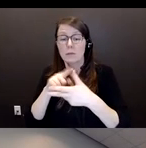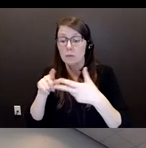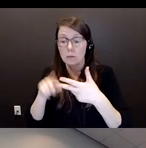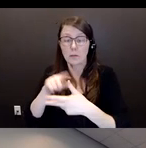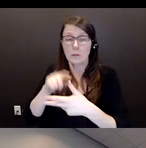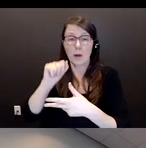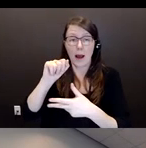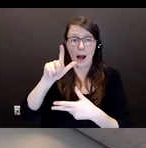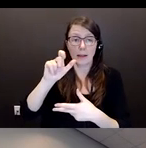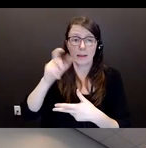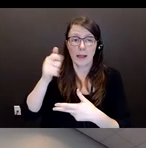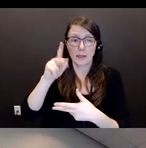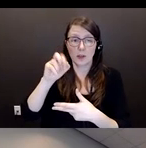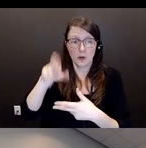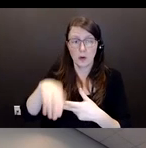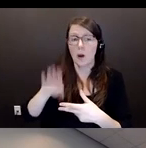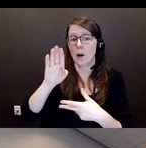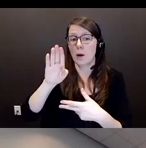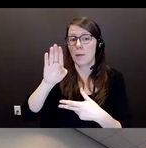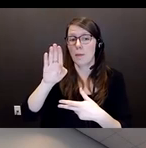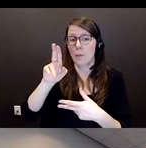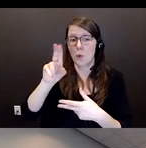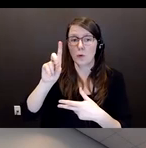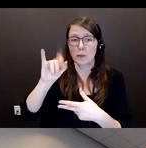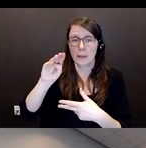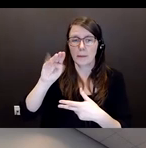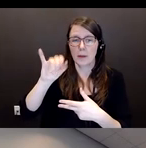Budimorovic. He ended up getting six and a half years.